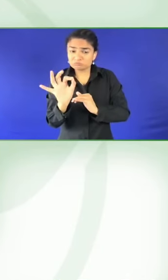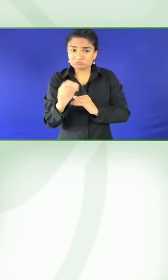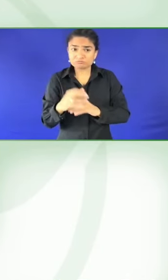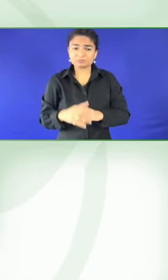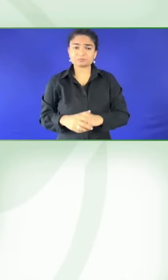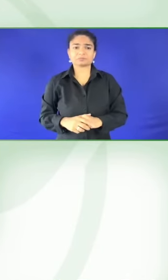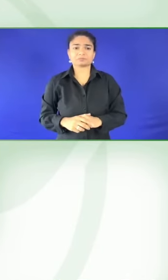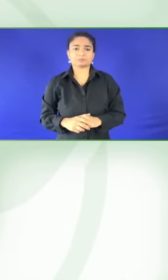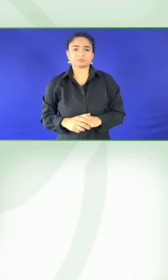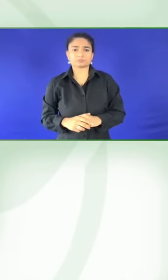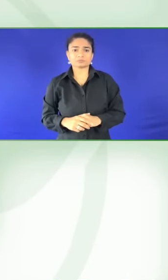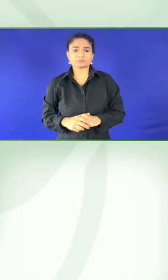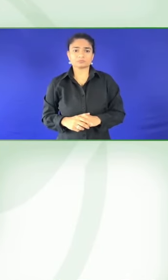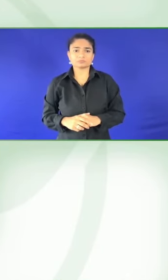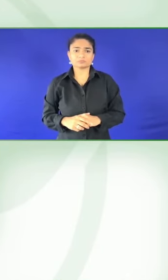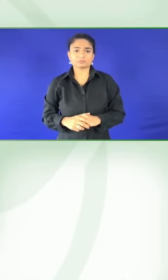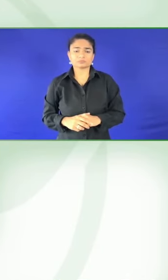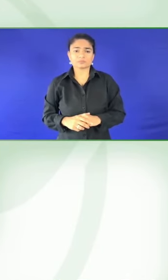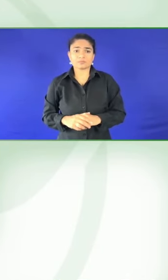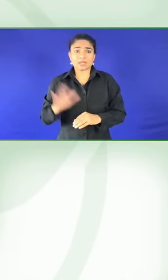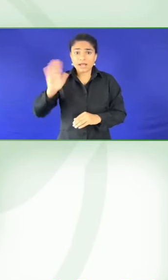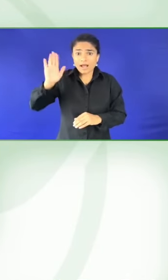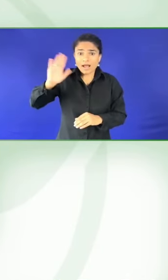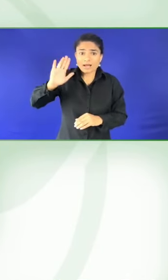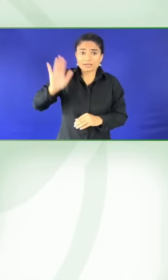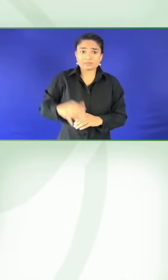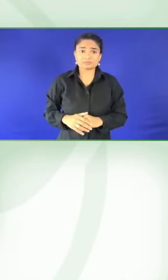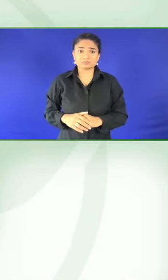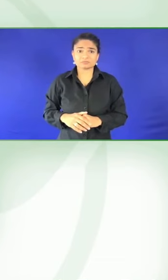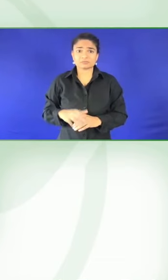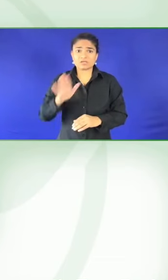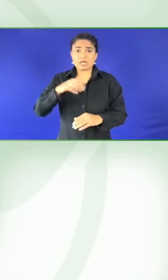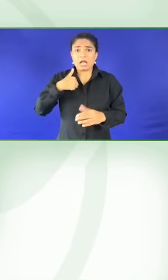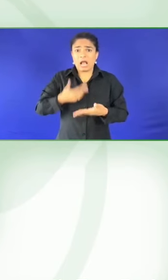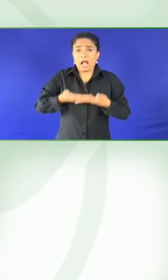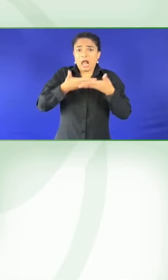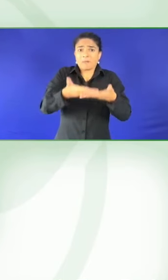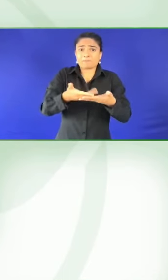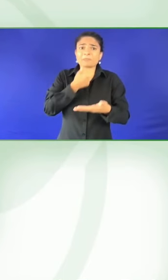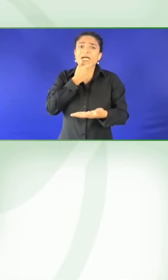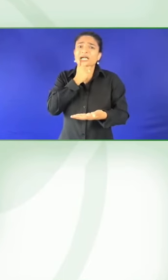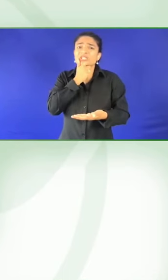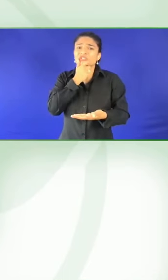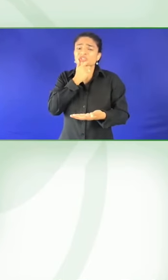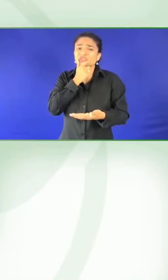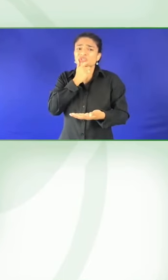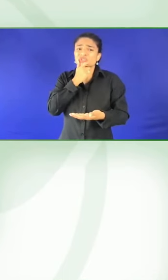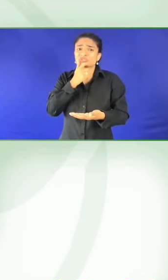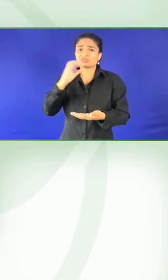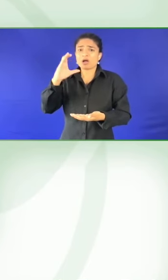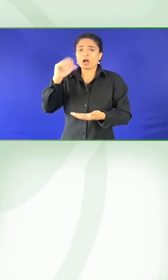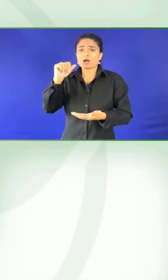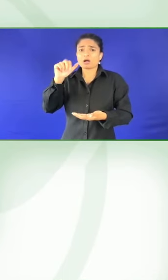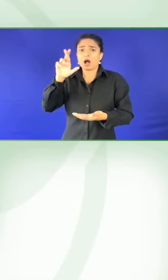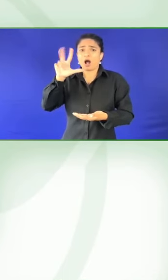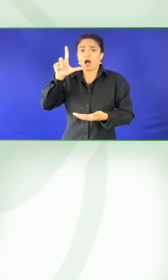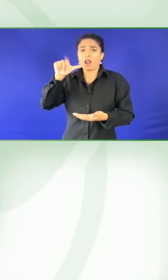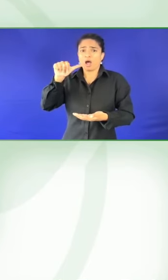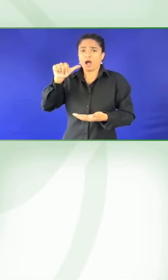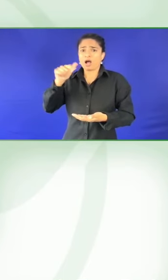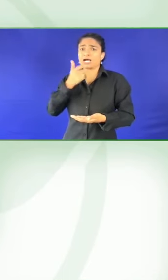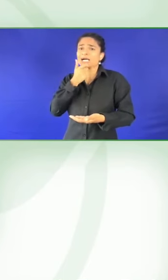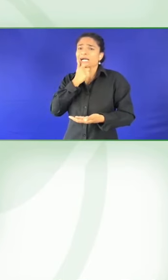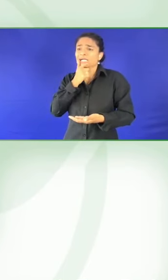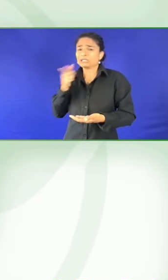your question, please? Yeah, and I will slow down. I speak far too quickly. I'm sorry. Thank you. So I'm interested in the driver of